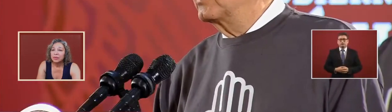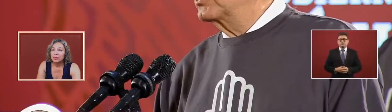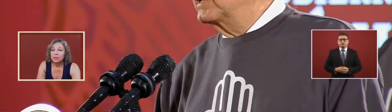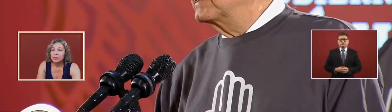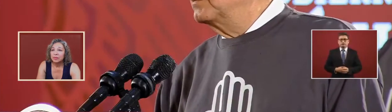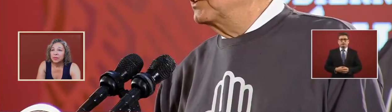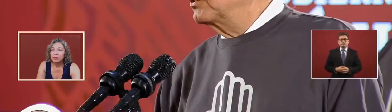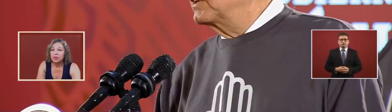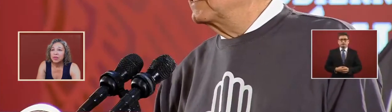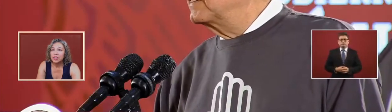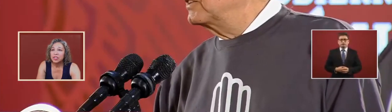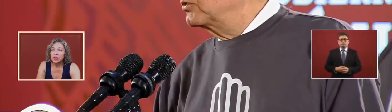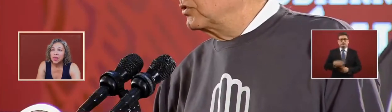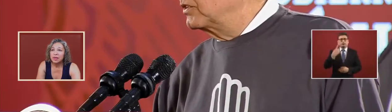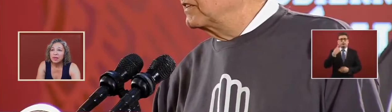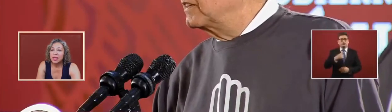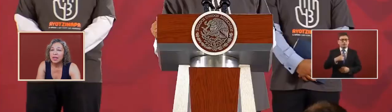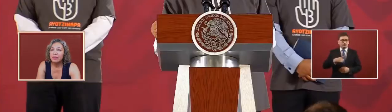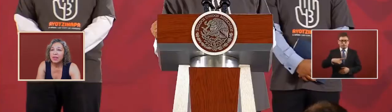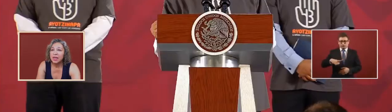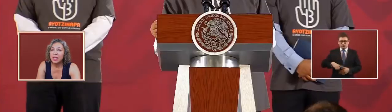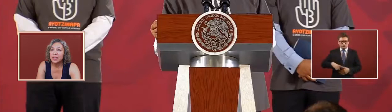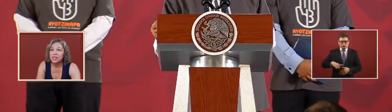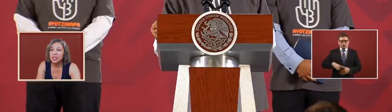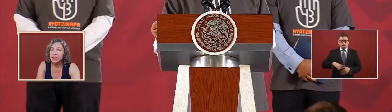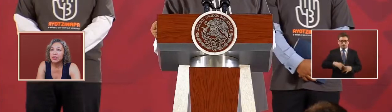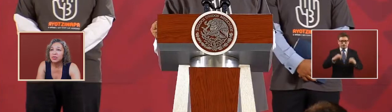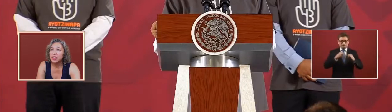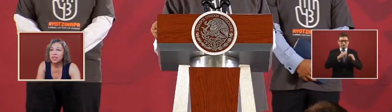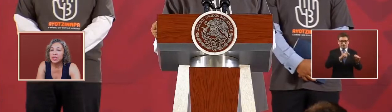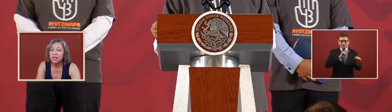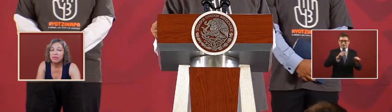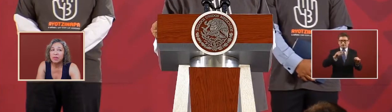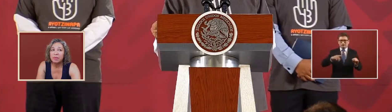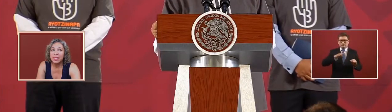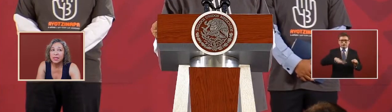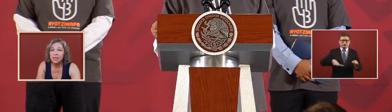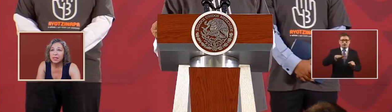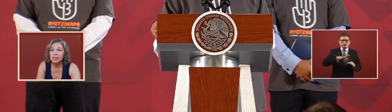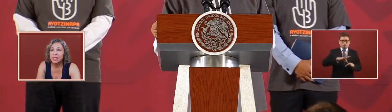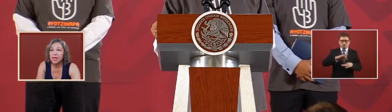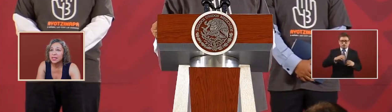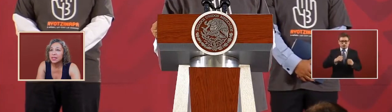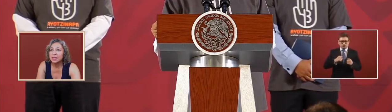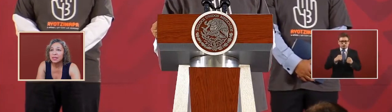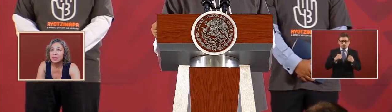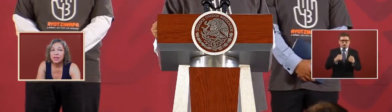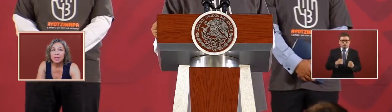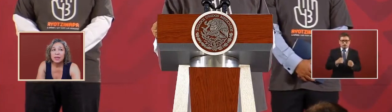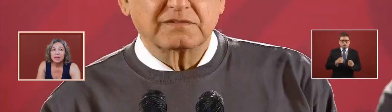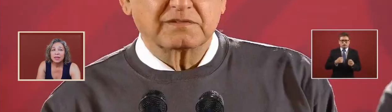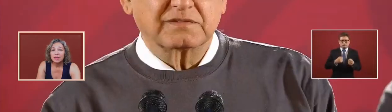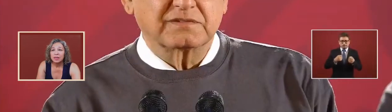for the strengthening of the institutions of the mexican states